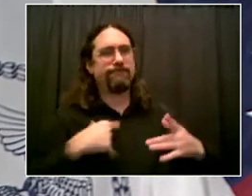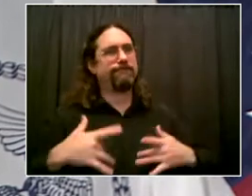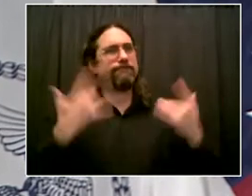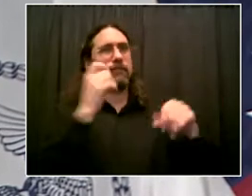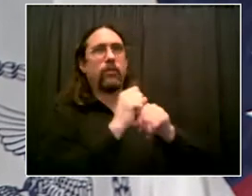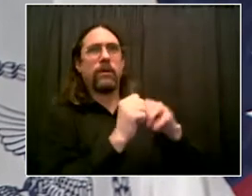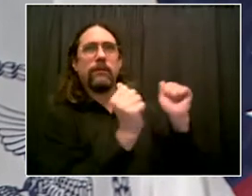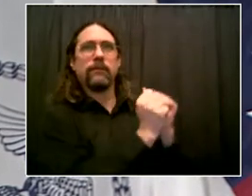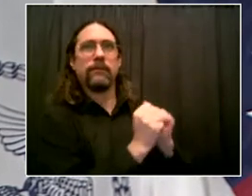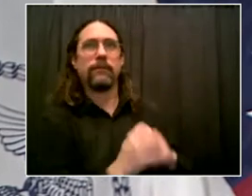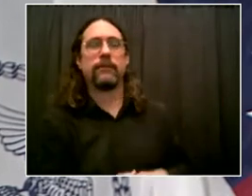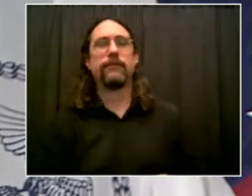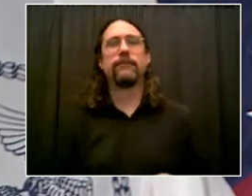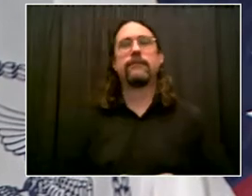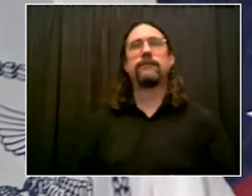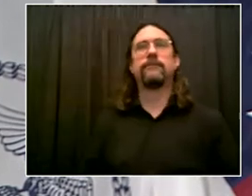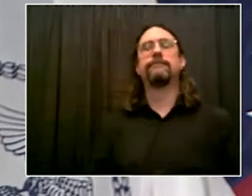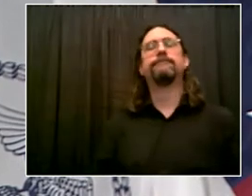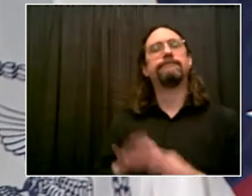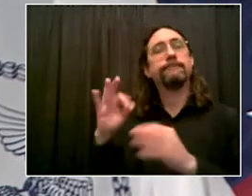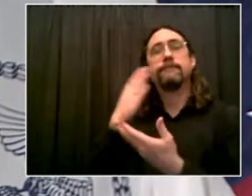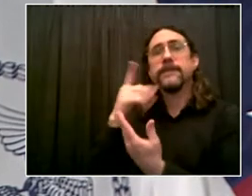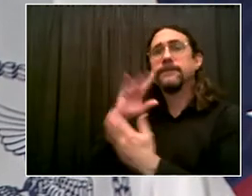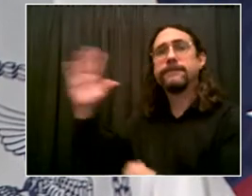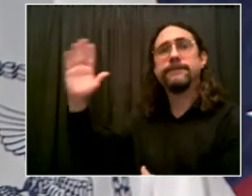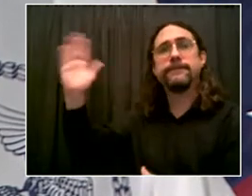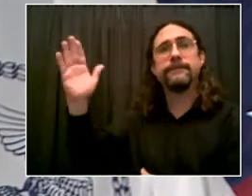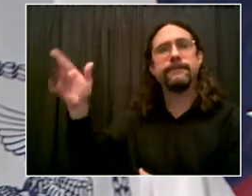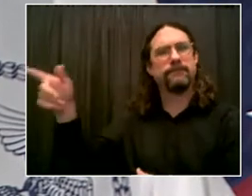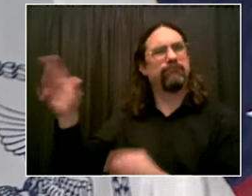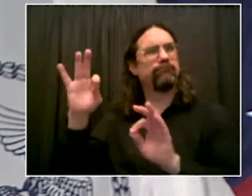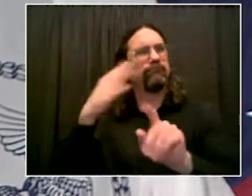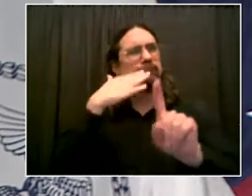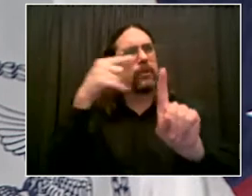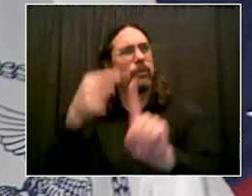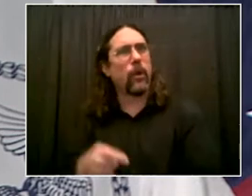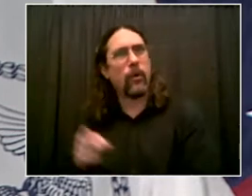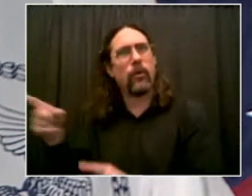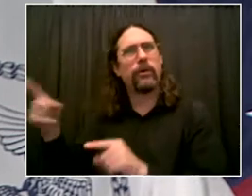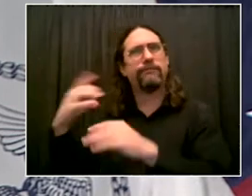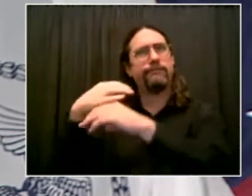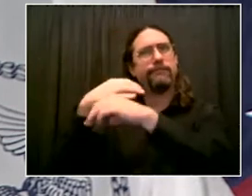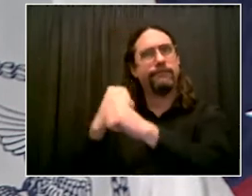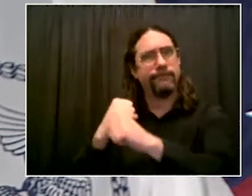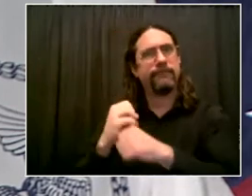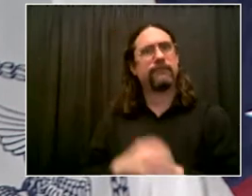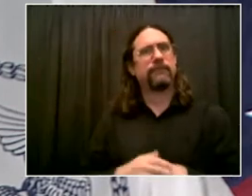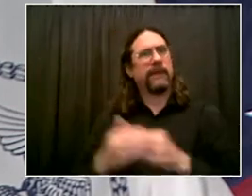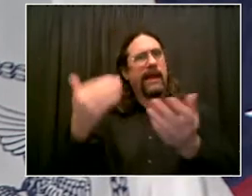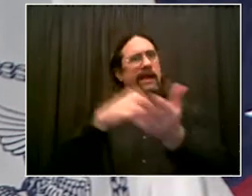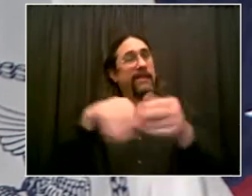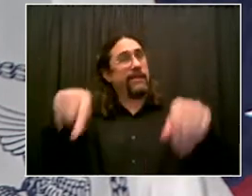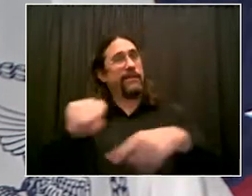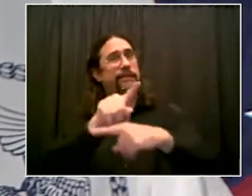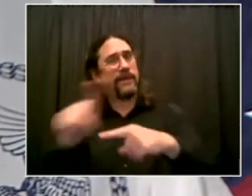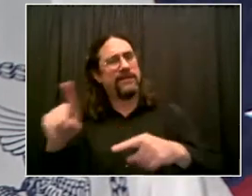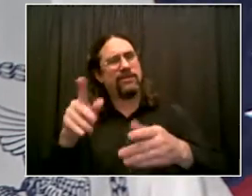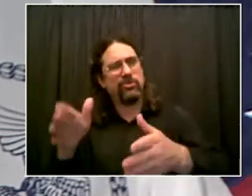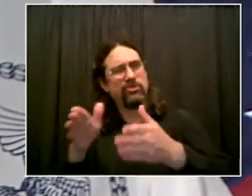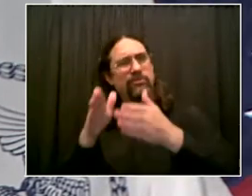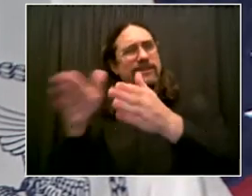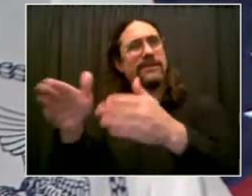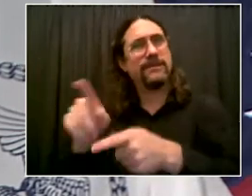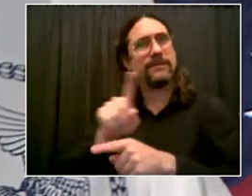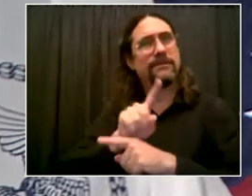we're making as part of Streets Week continuing to spur on the recovery of New York City. Now let's talk about another